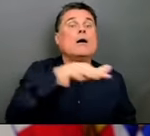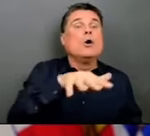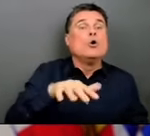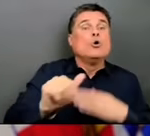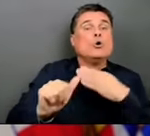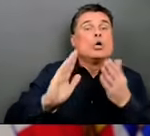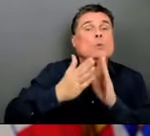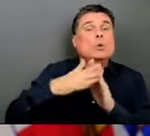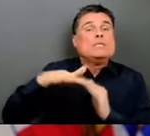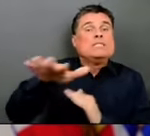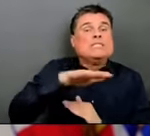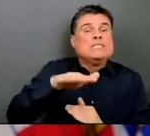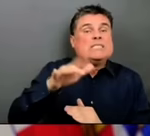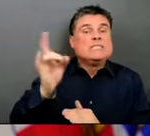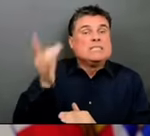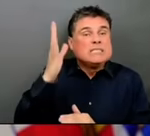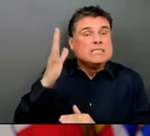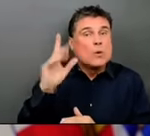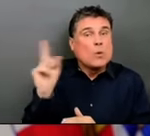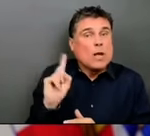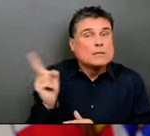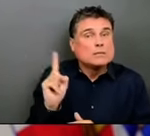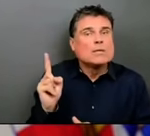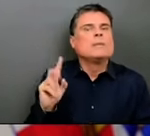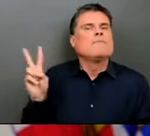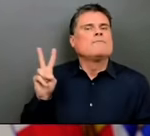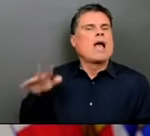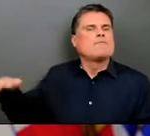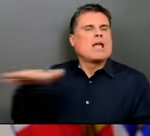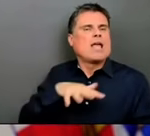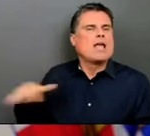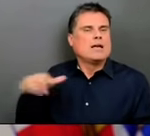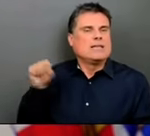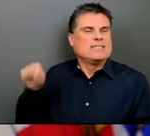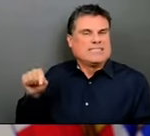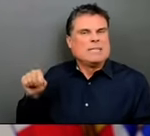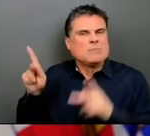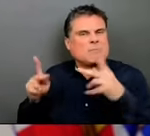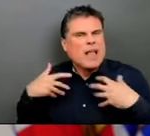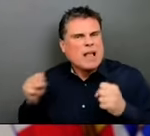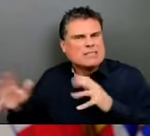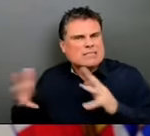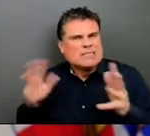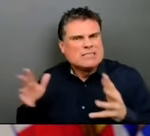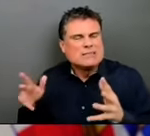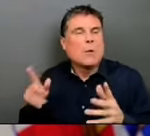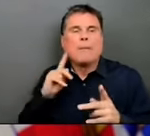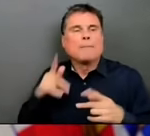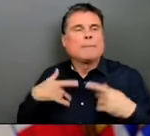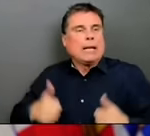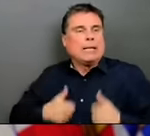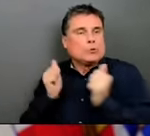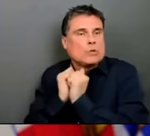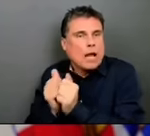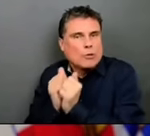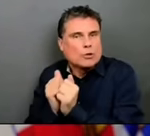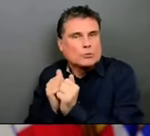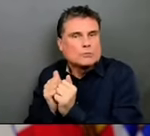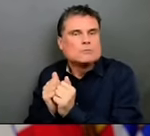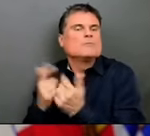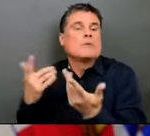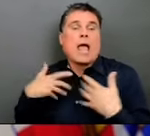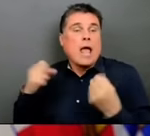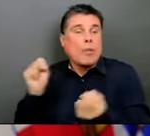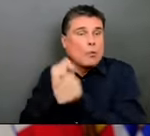lower mainland we've been looking at that, looking at congregate living settings for farm workers. But these are